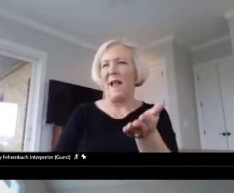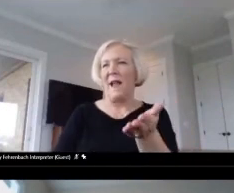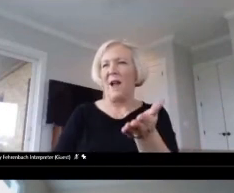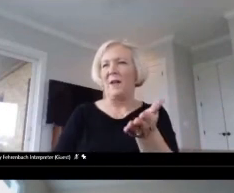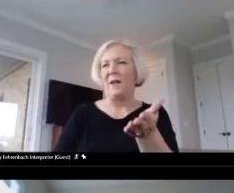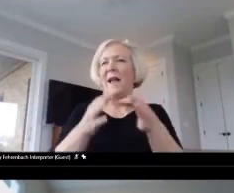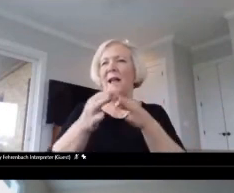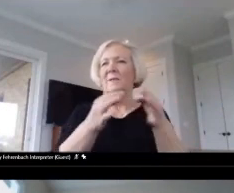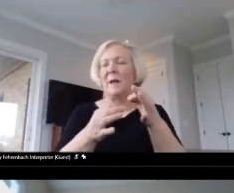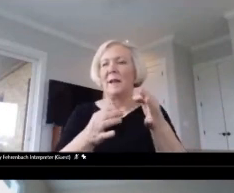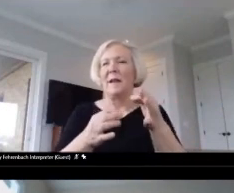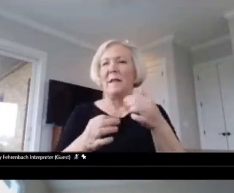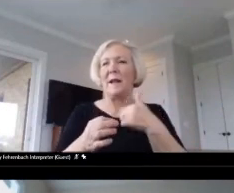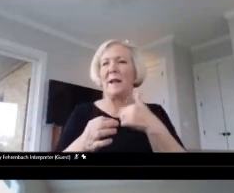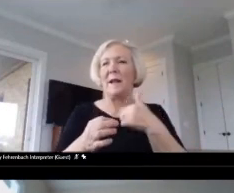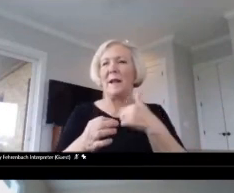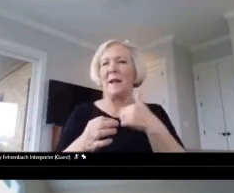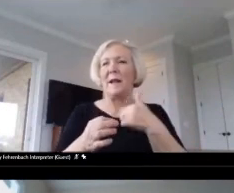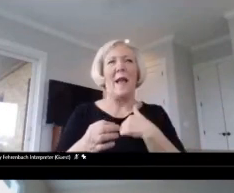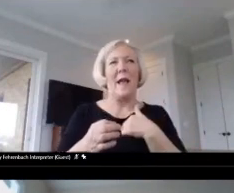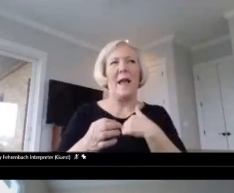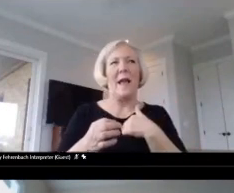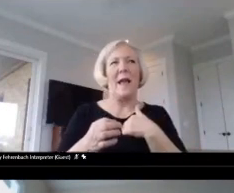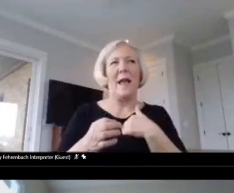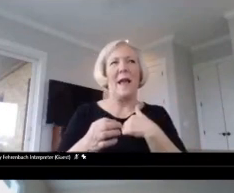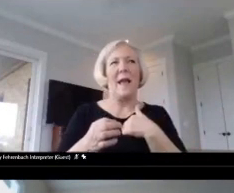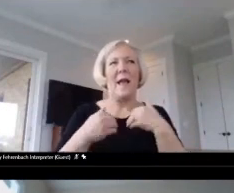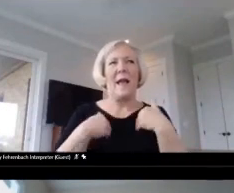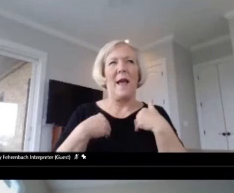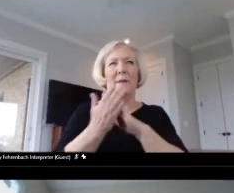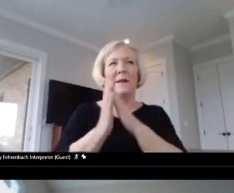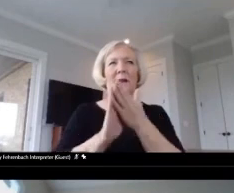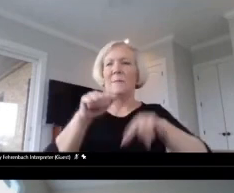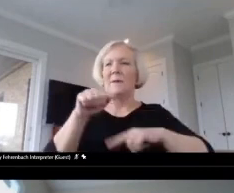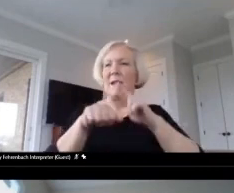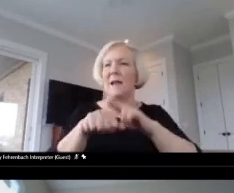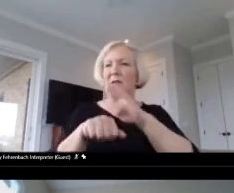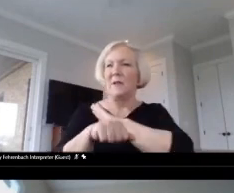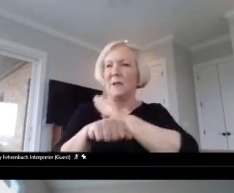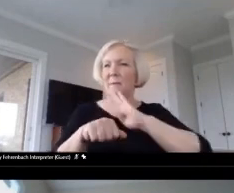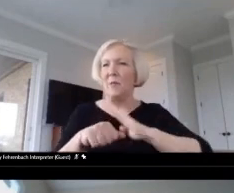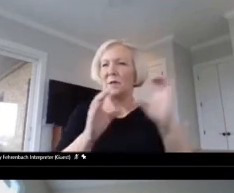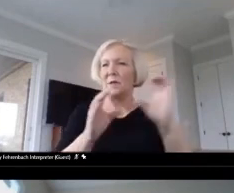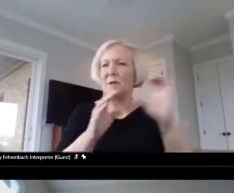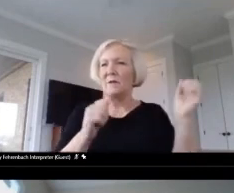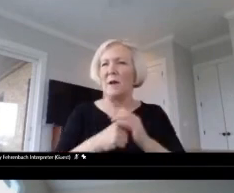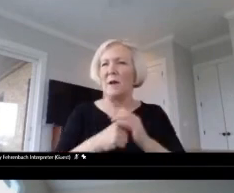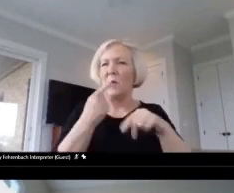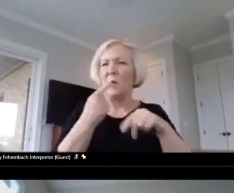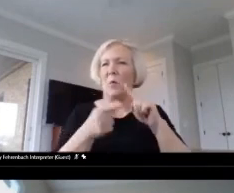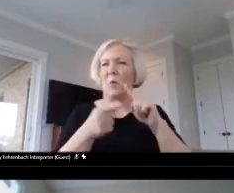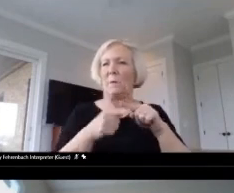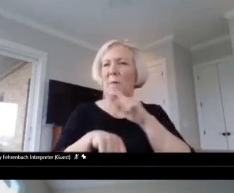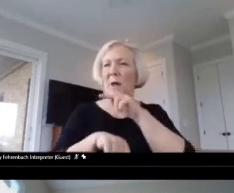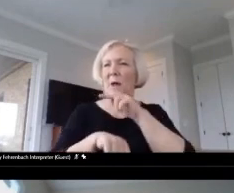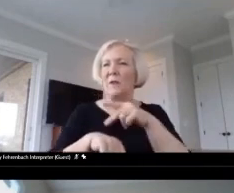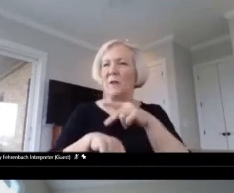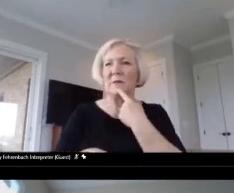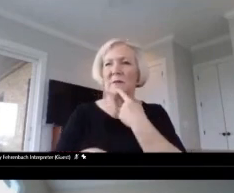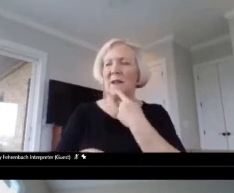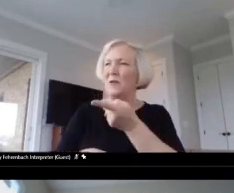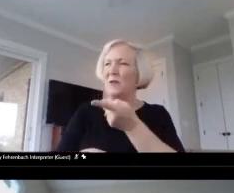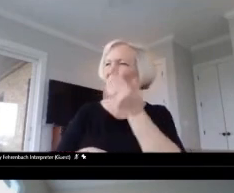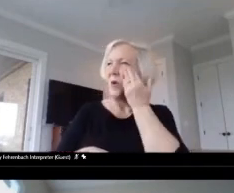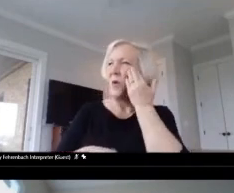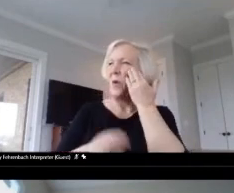that I had become National Board certified. And when my principal said, you know that thing you've got?